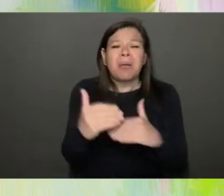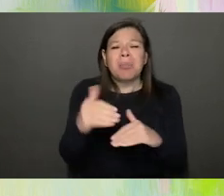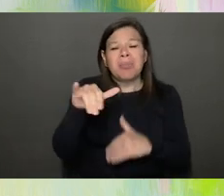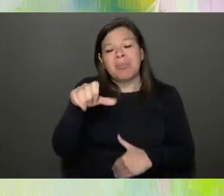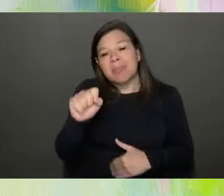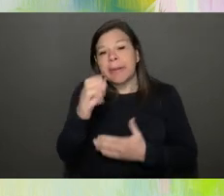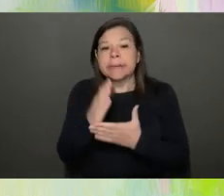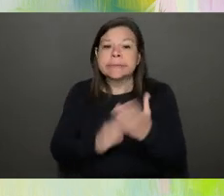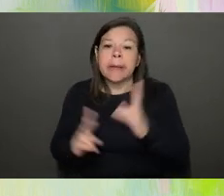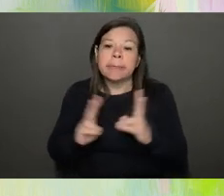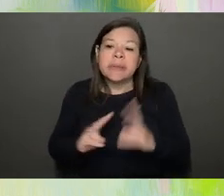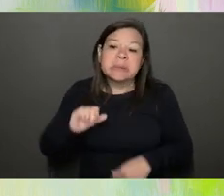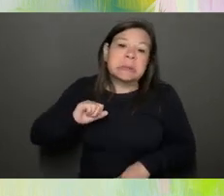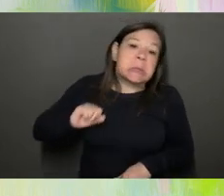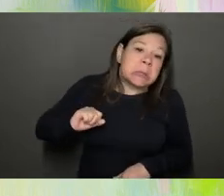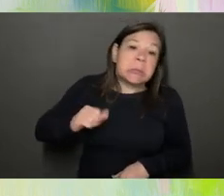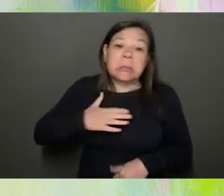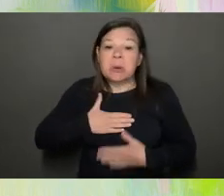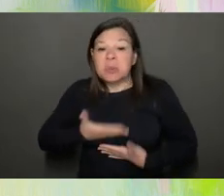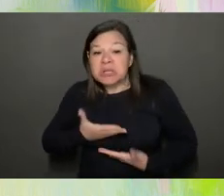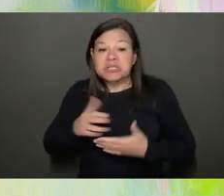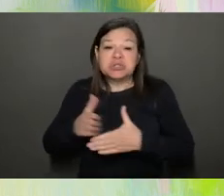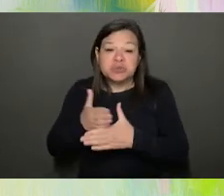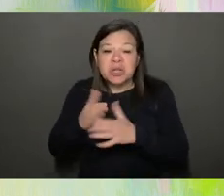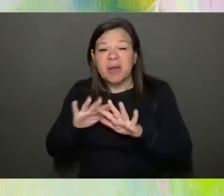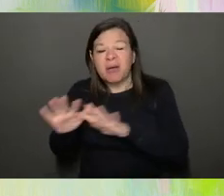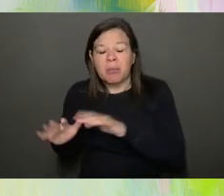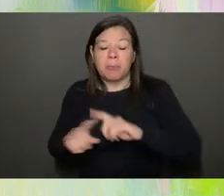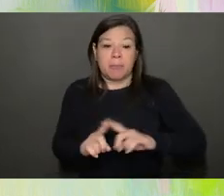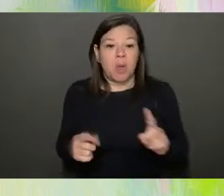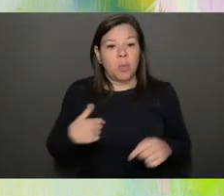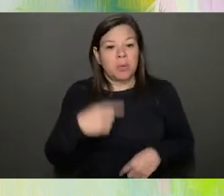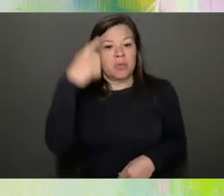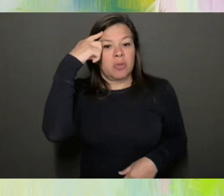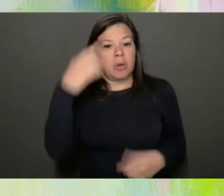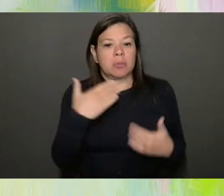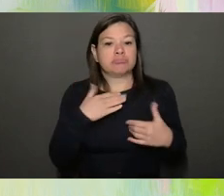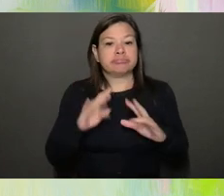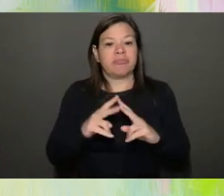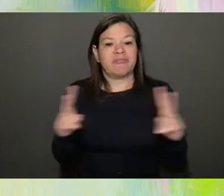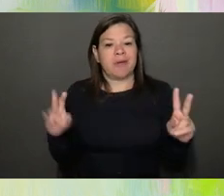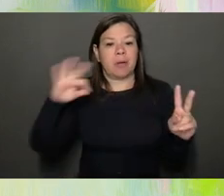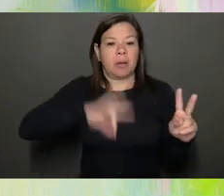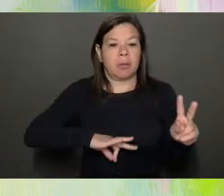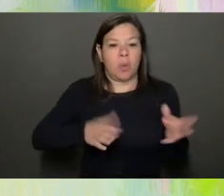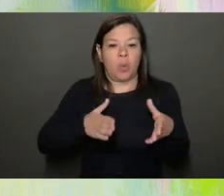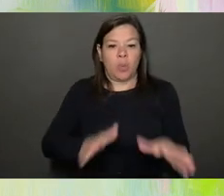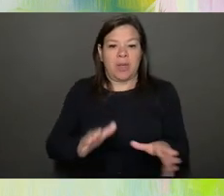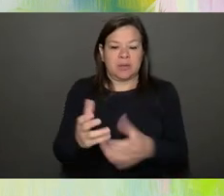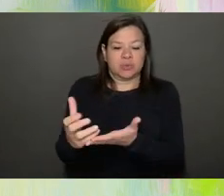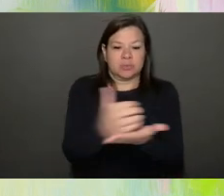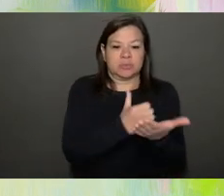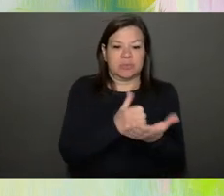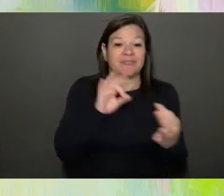what people were willing to share. But then we thought that was a really helpful way to get that feedback back. So I think the